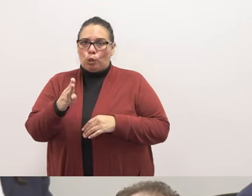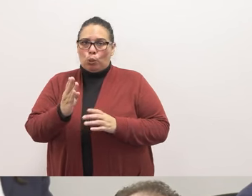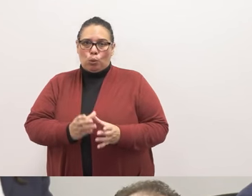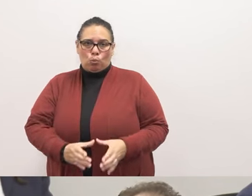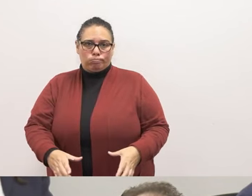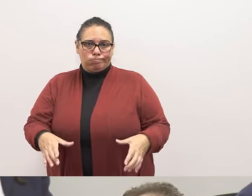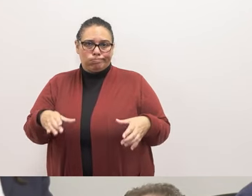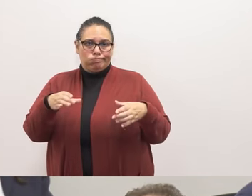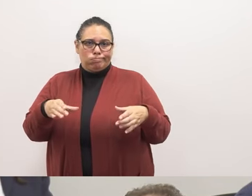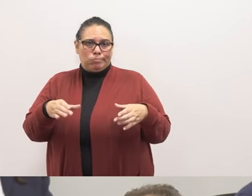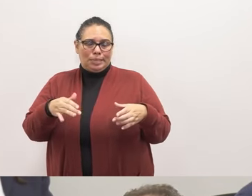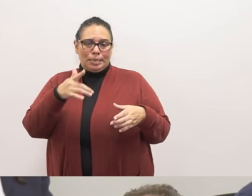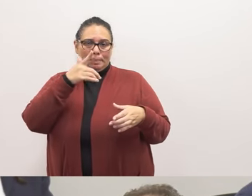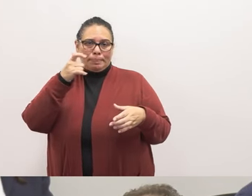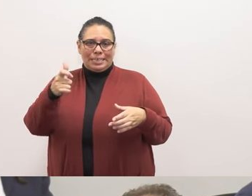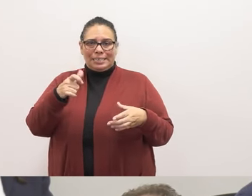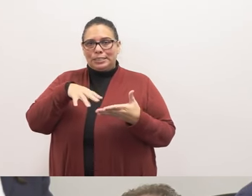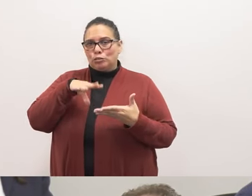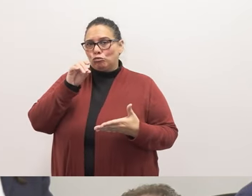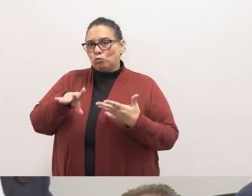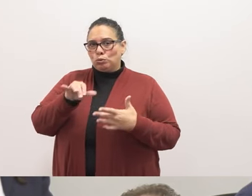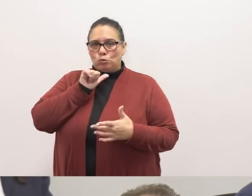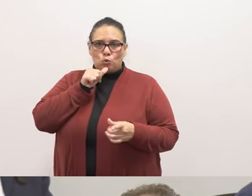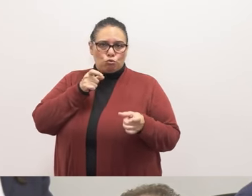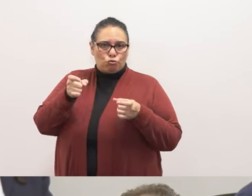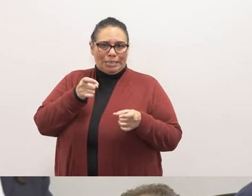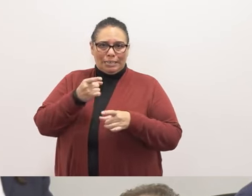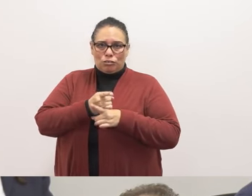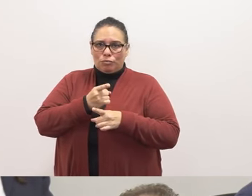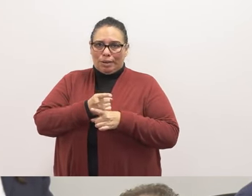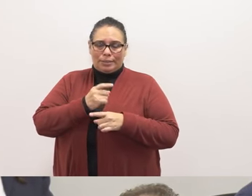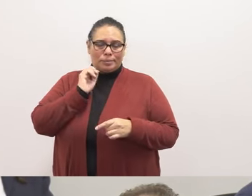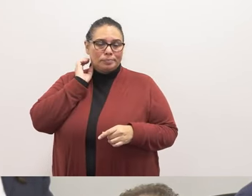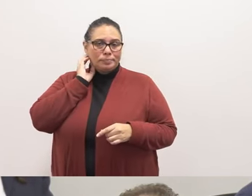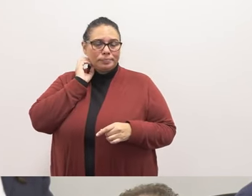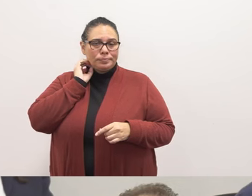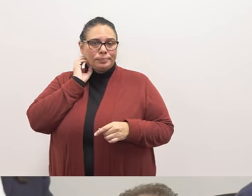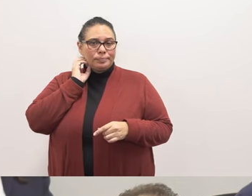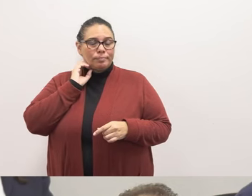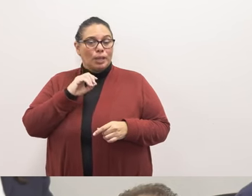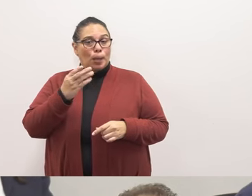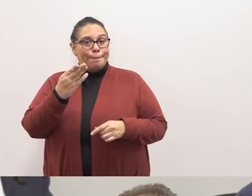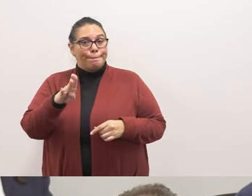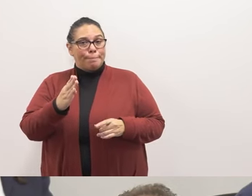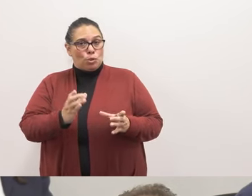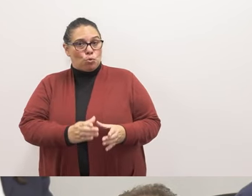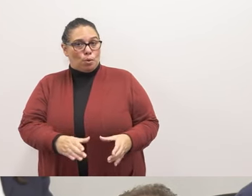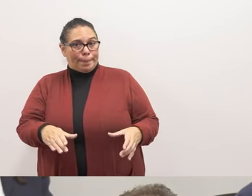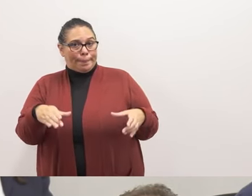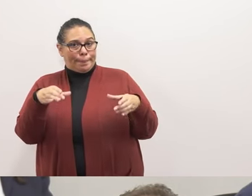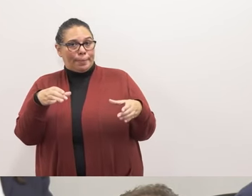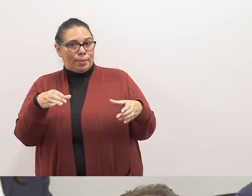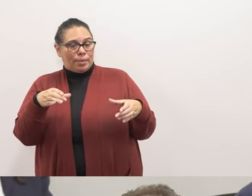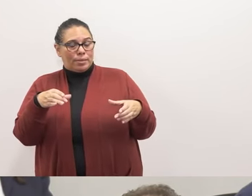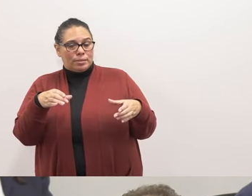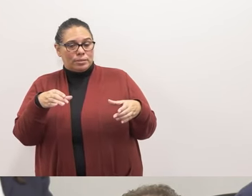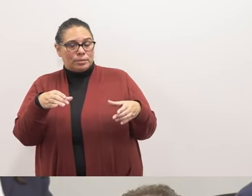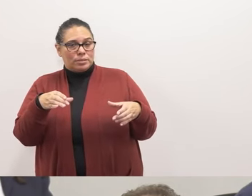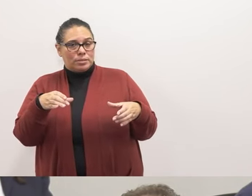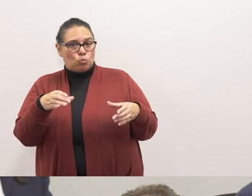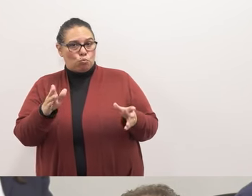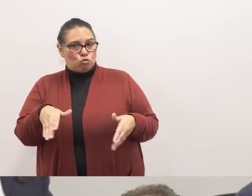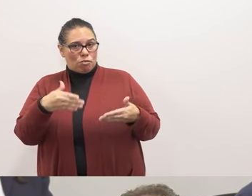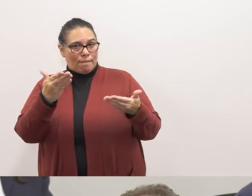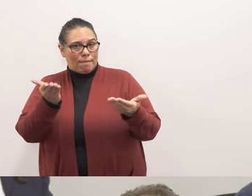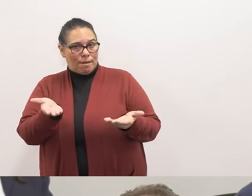treating them correctly. These blueprints were also provided